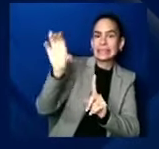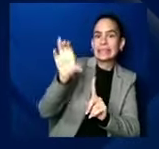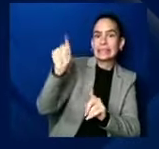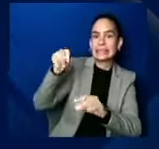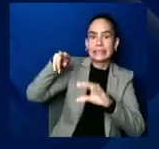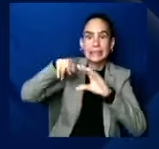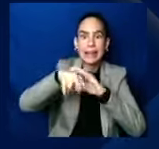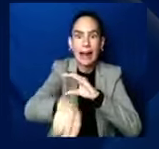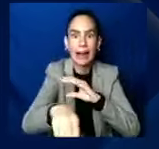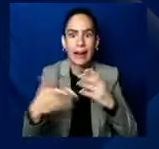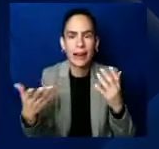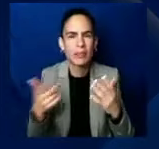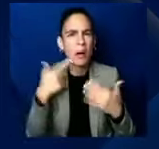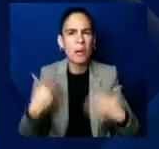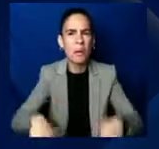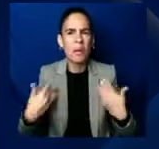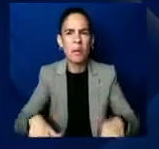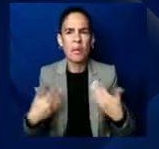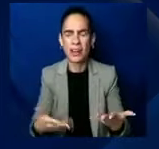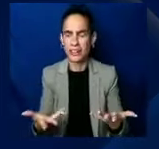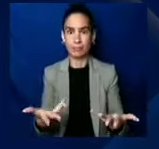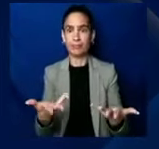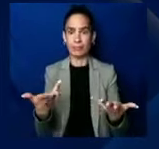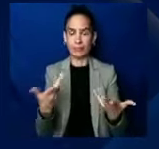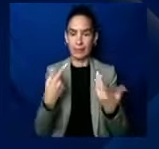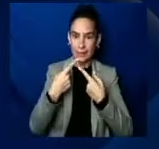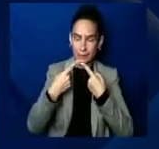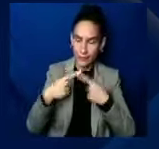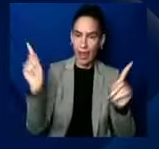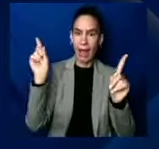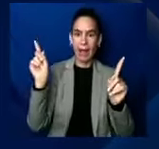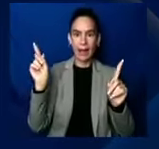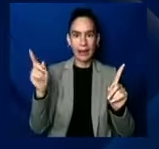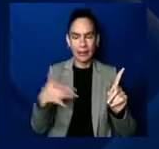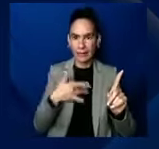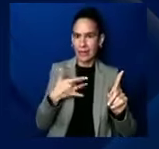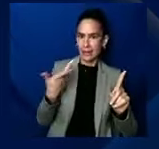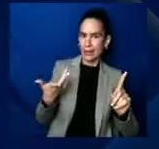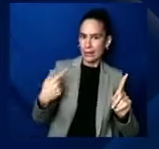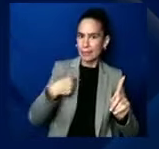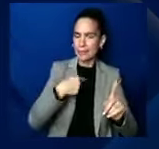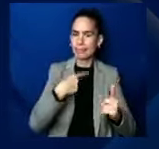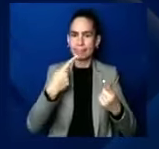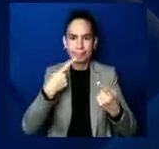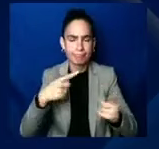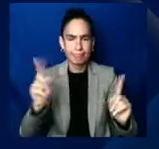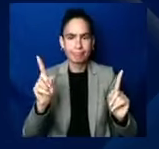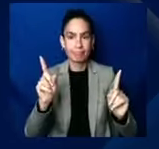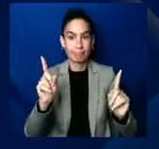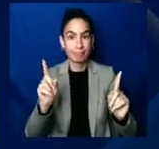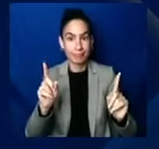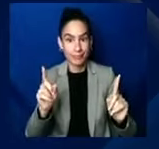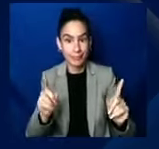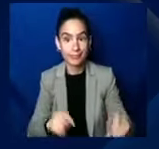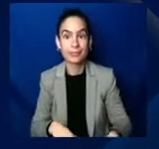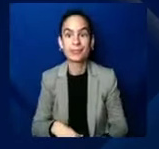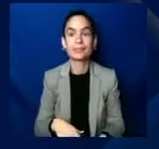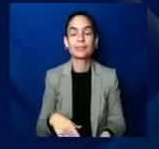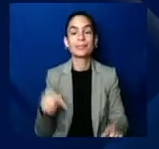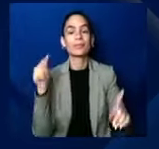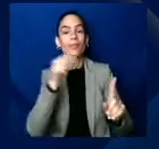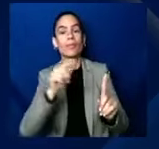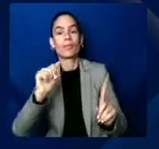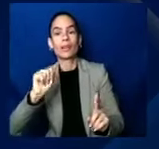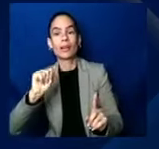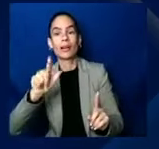that you, that we all together have been able to get help get done. But Alexis, there, there is that issue we've already touched on that. I just want to push